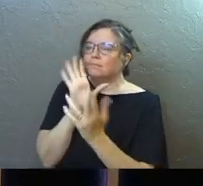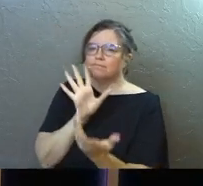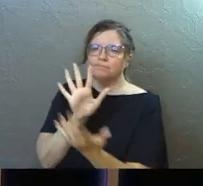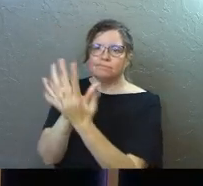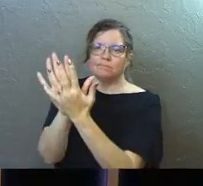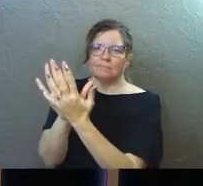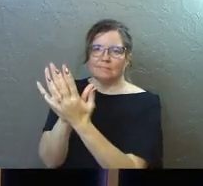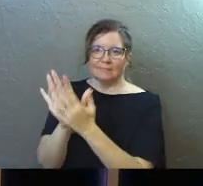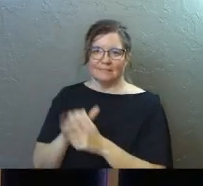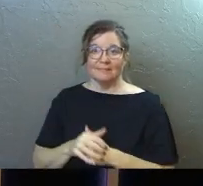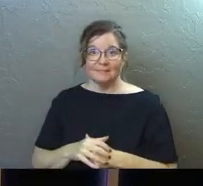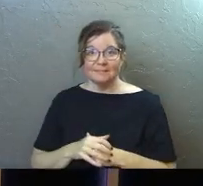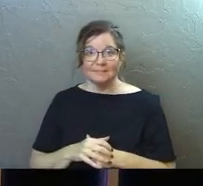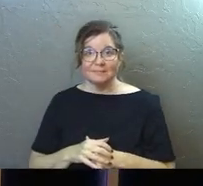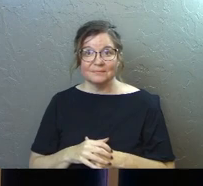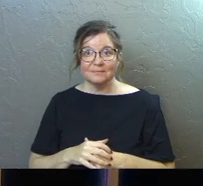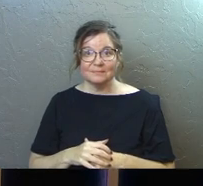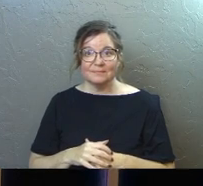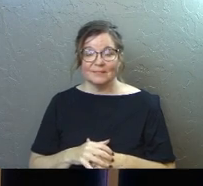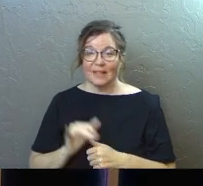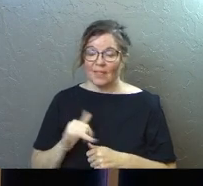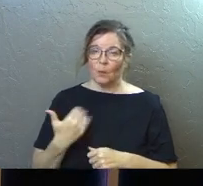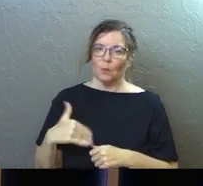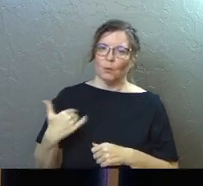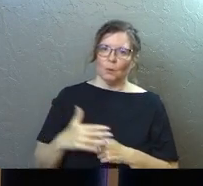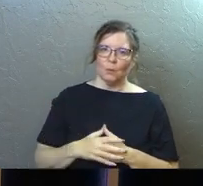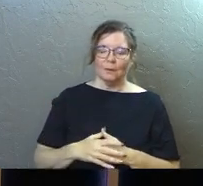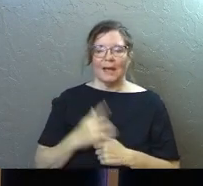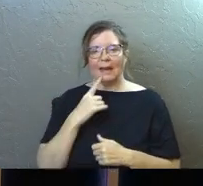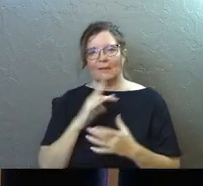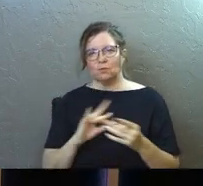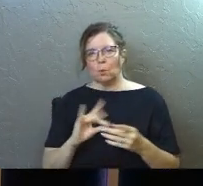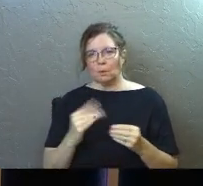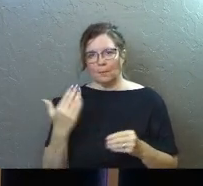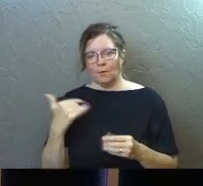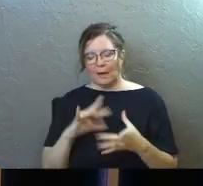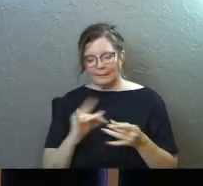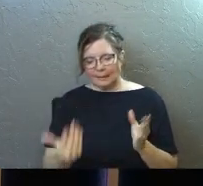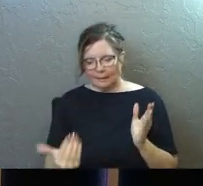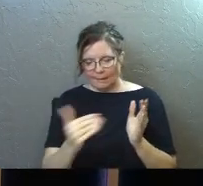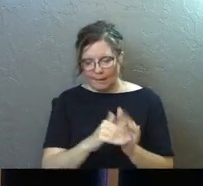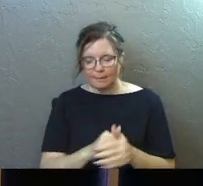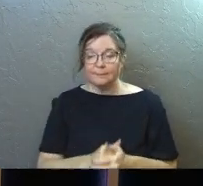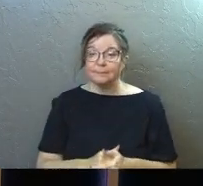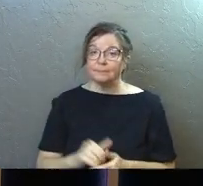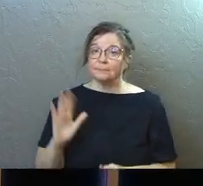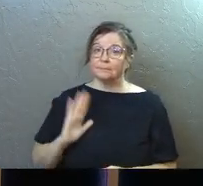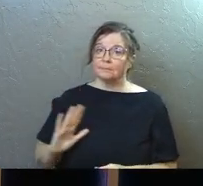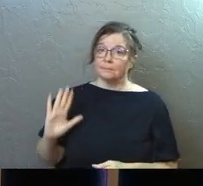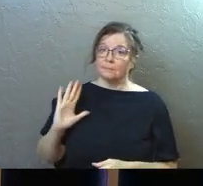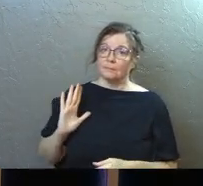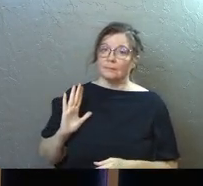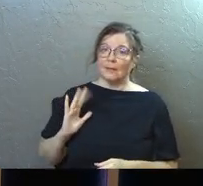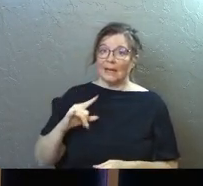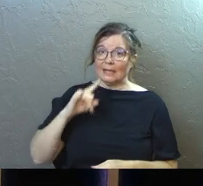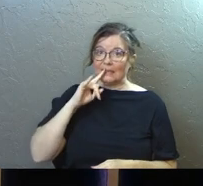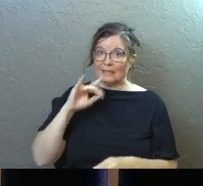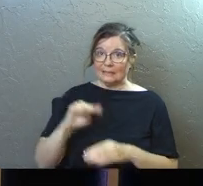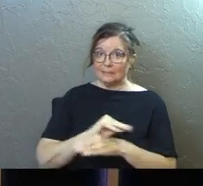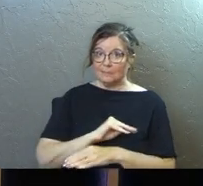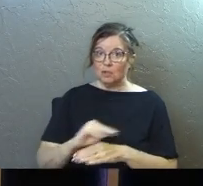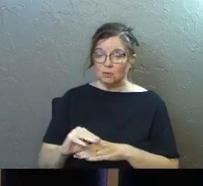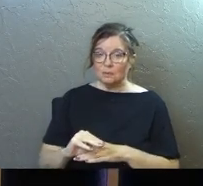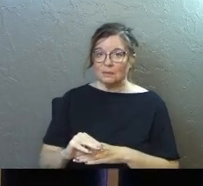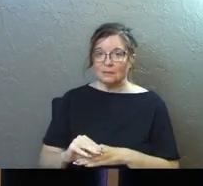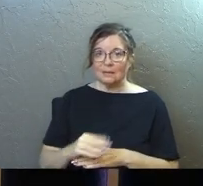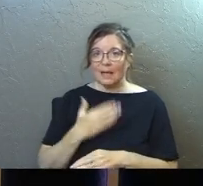God messes with us, right? There's a, I've told this story before. I'll tell it again, but there was a time I was in a kid's ministry